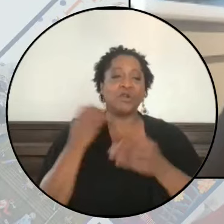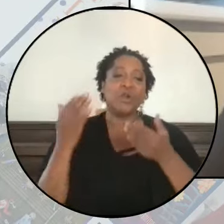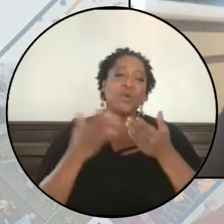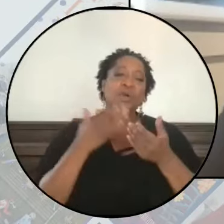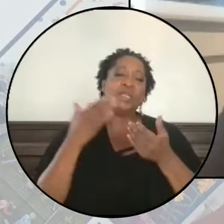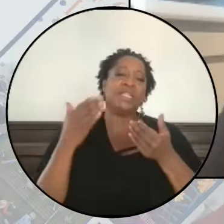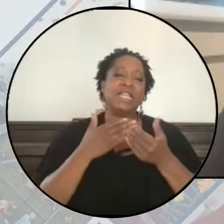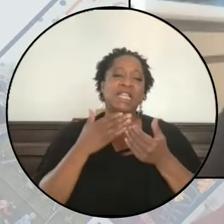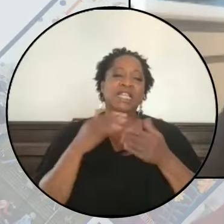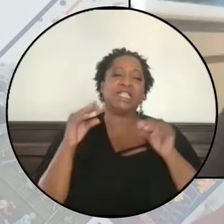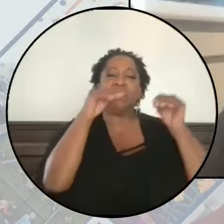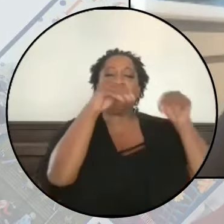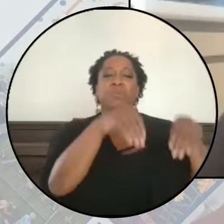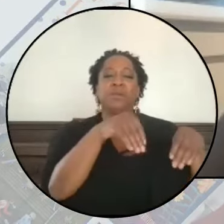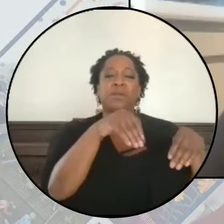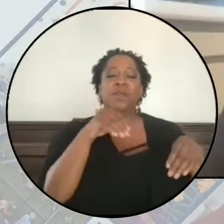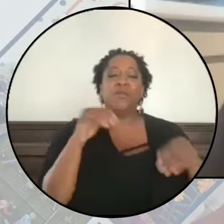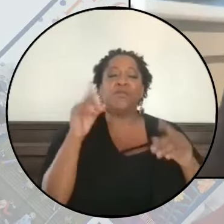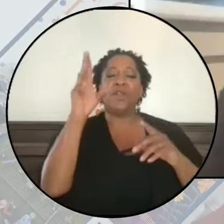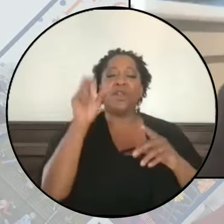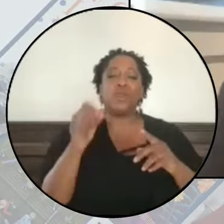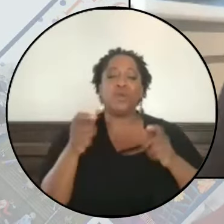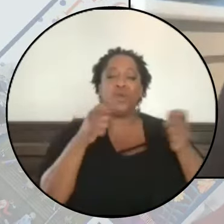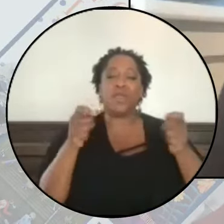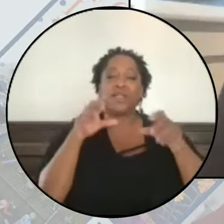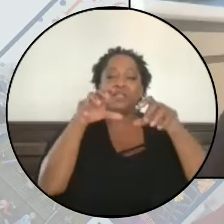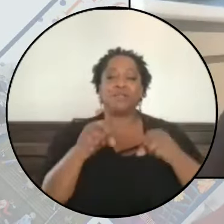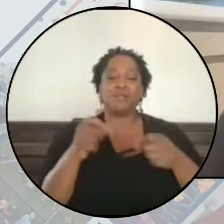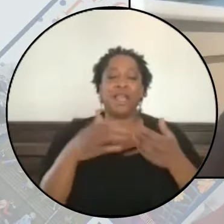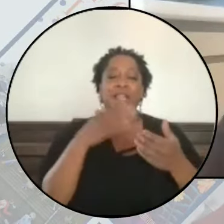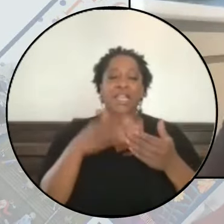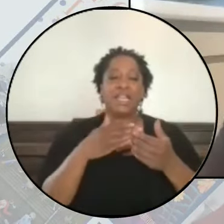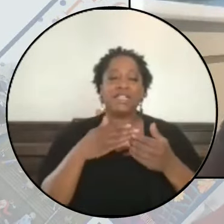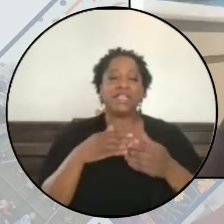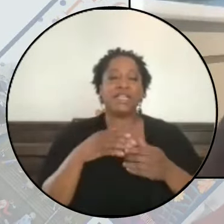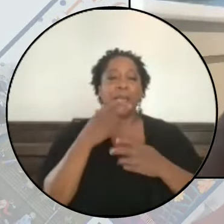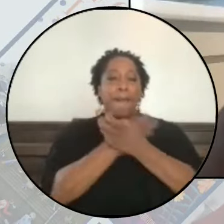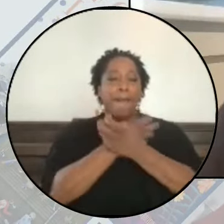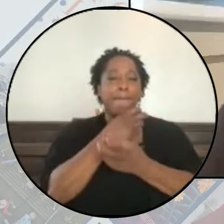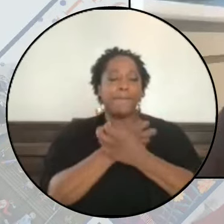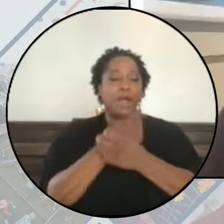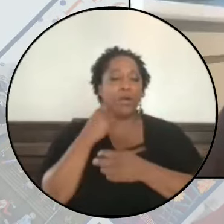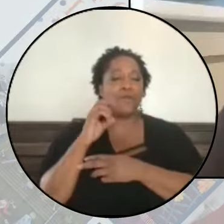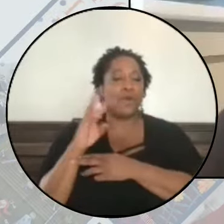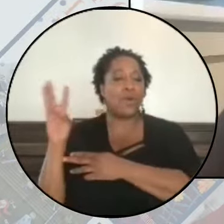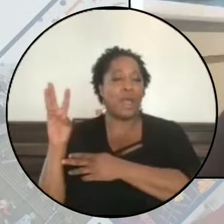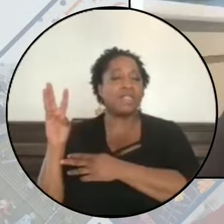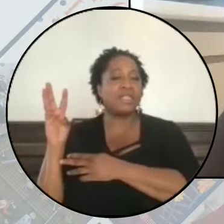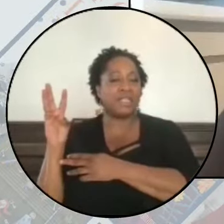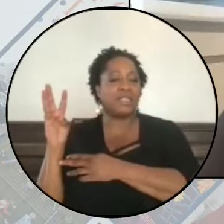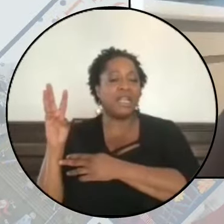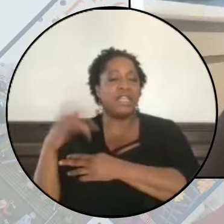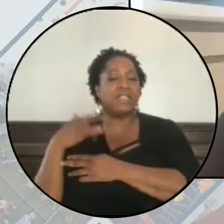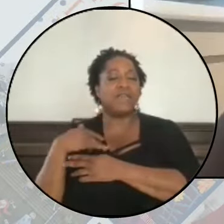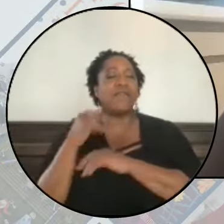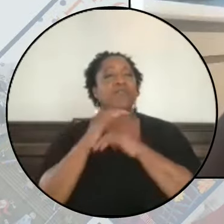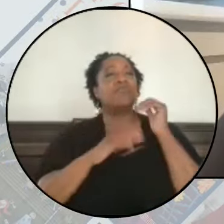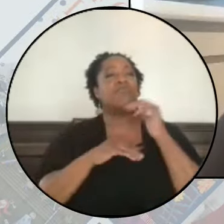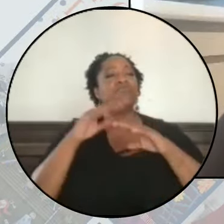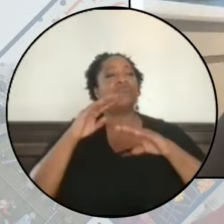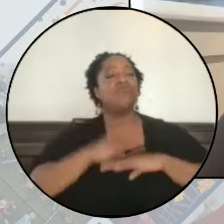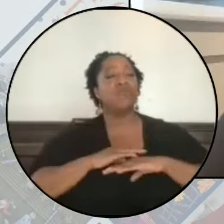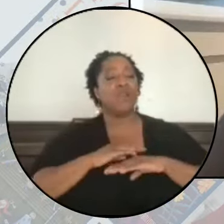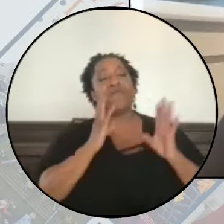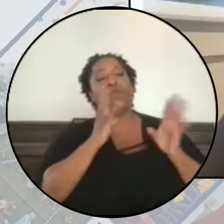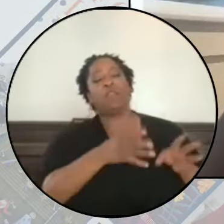outpost for U.S. imperial interests and an easy bomb for the Western guilt over abandoning Jews to the genocidal anti